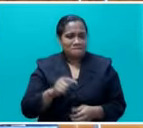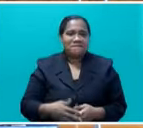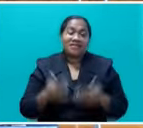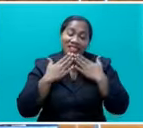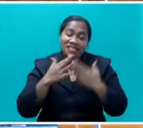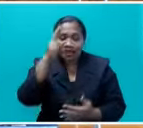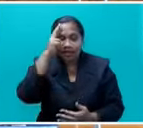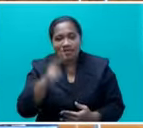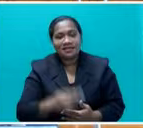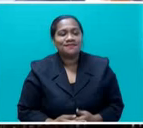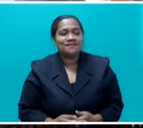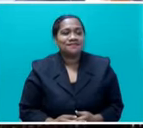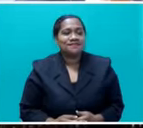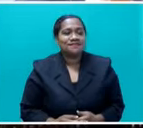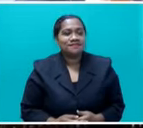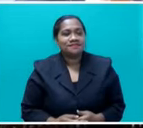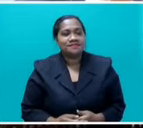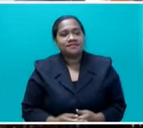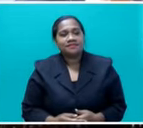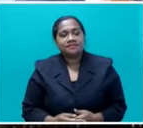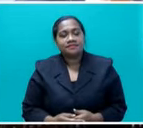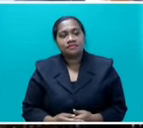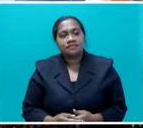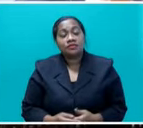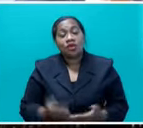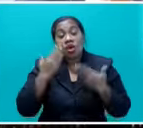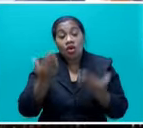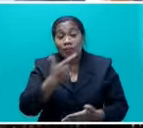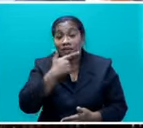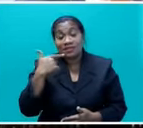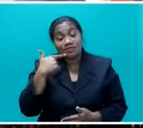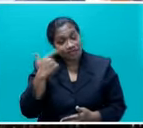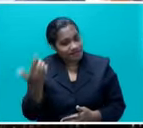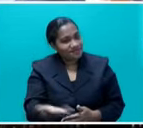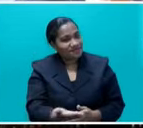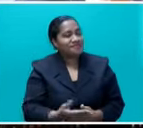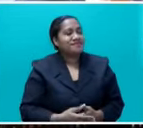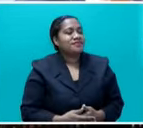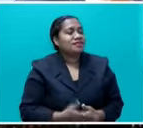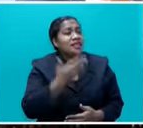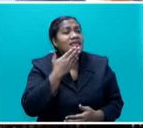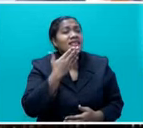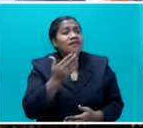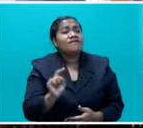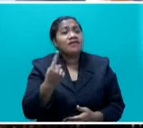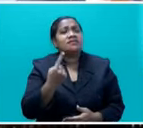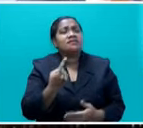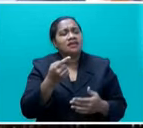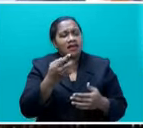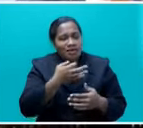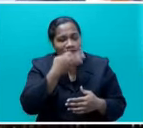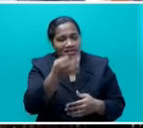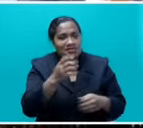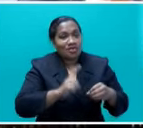I thank the Honorable Speaker. Thank you, Honorable Speaker. Firstly, thank you for having that question asked